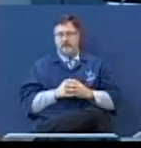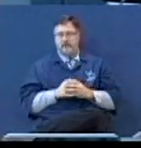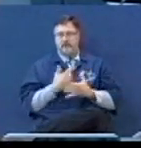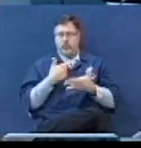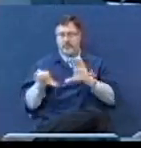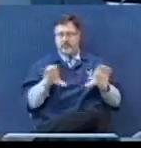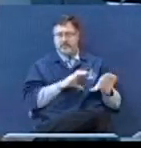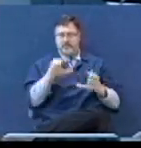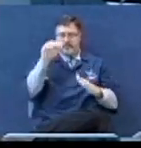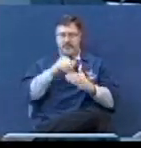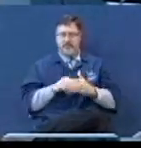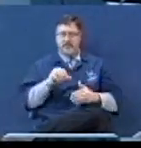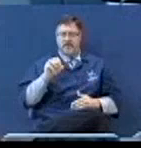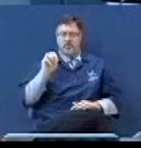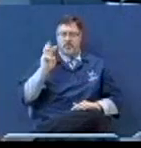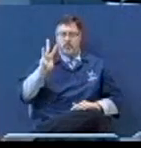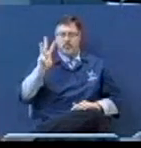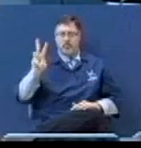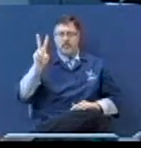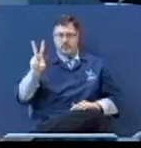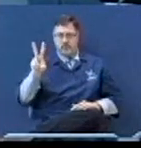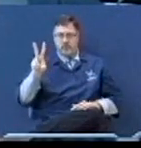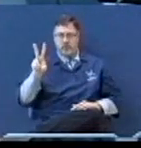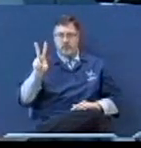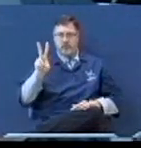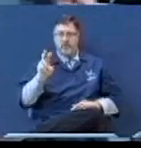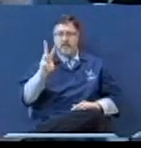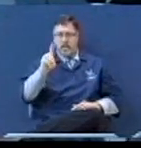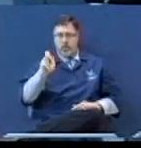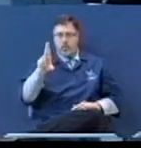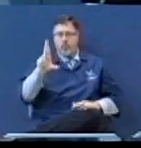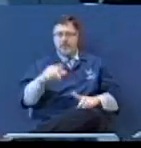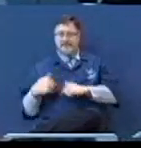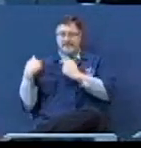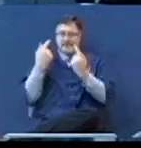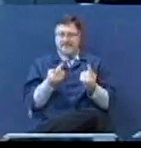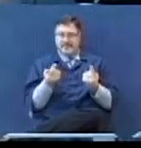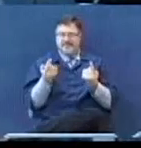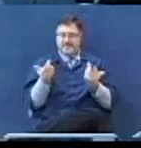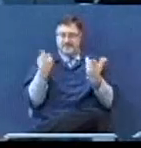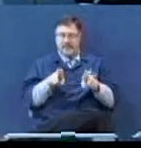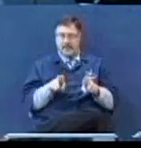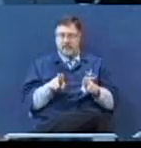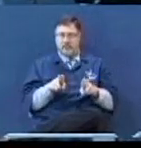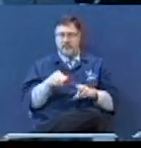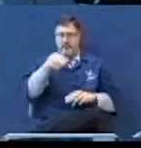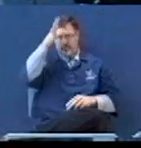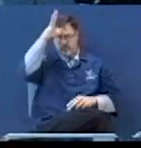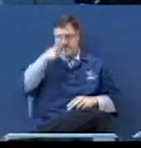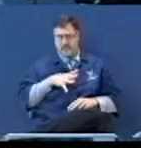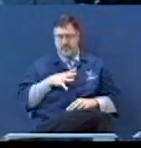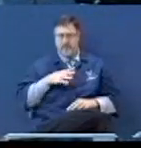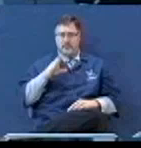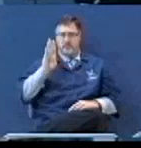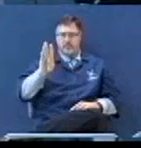they've done back in World War II and all the wars since then, those brave men fought for my freedom.